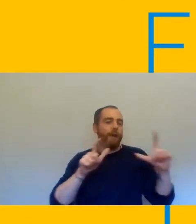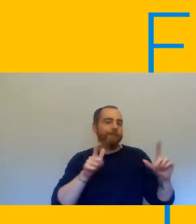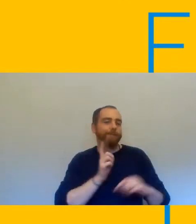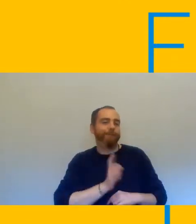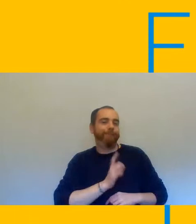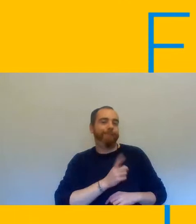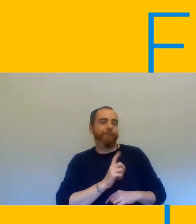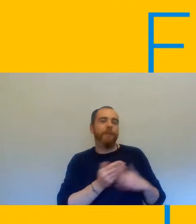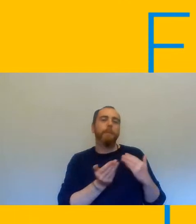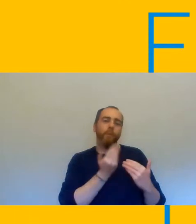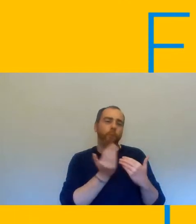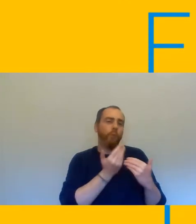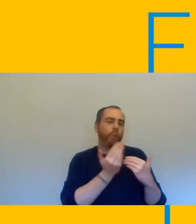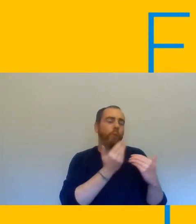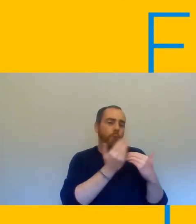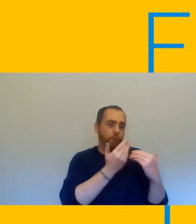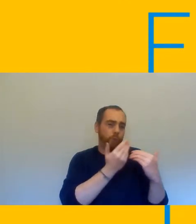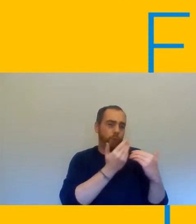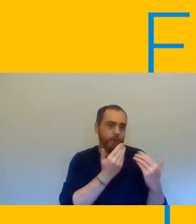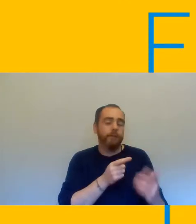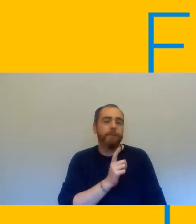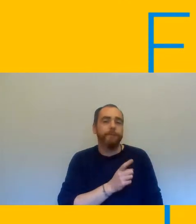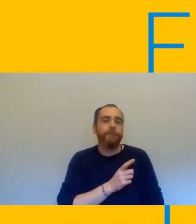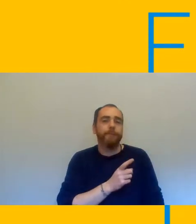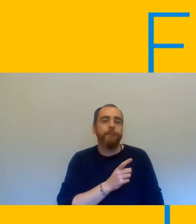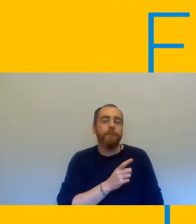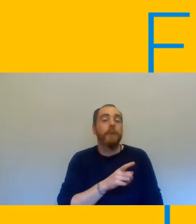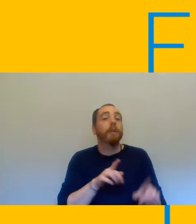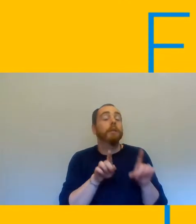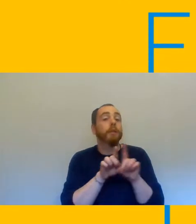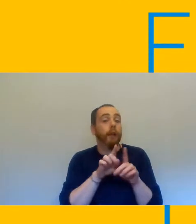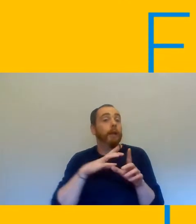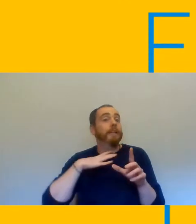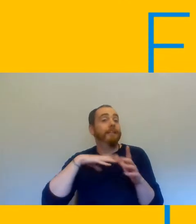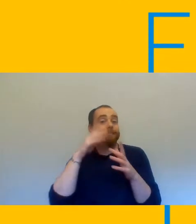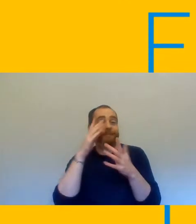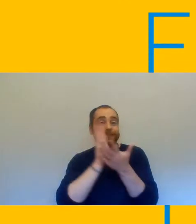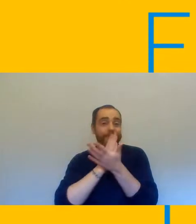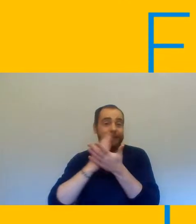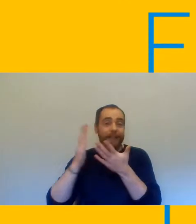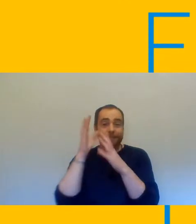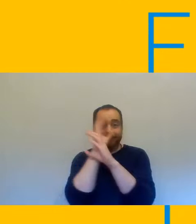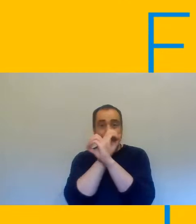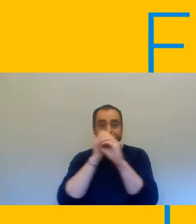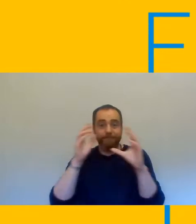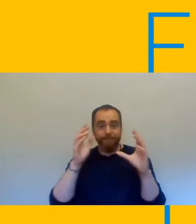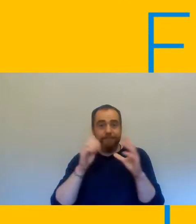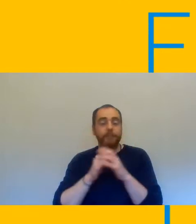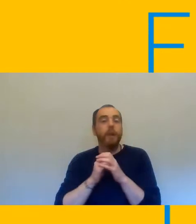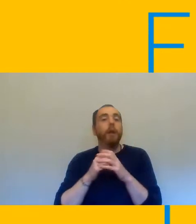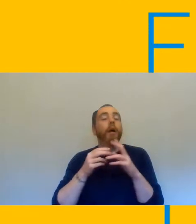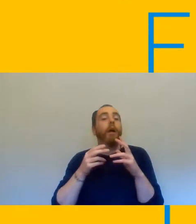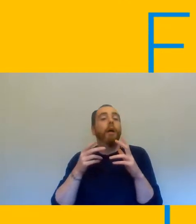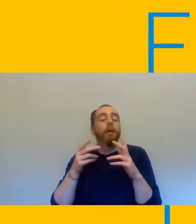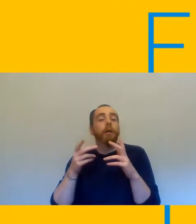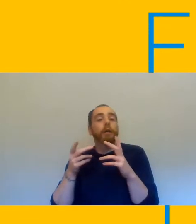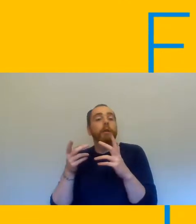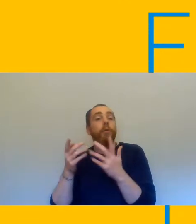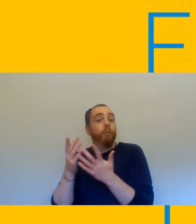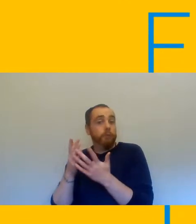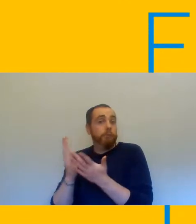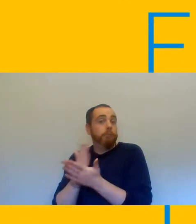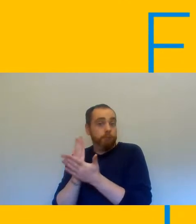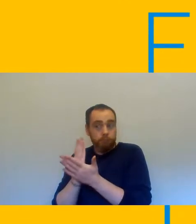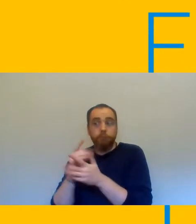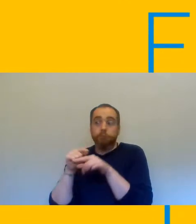can uh we also need to be clear that uh notwithstanding dfe guidance which fudges essentially health